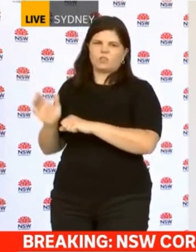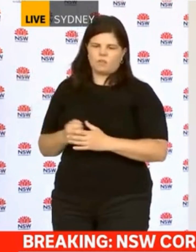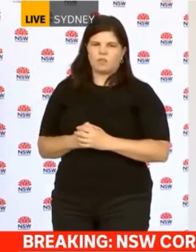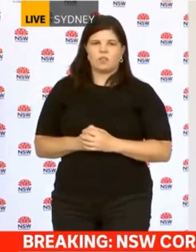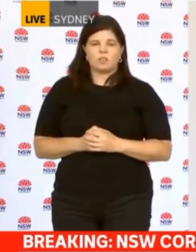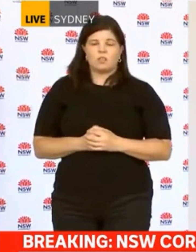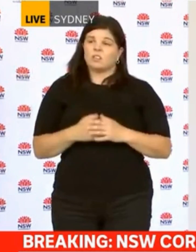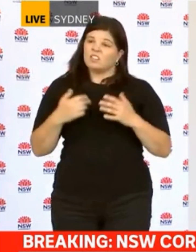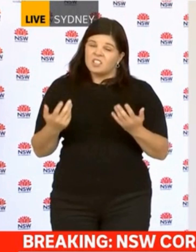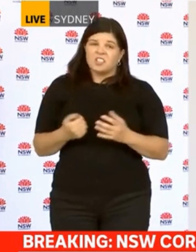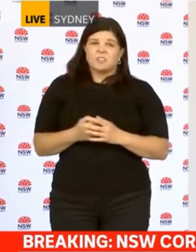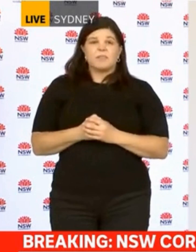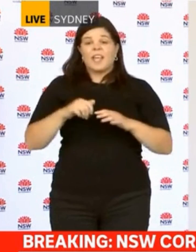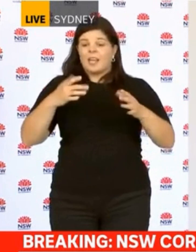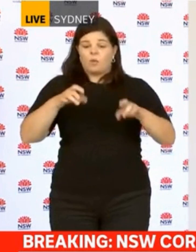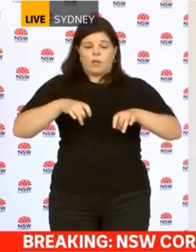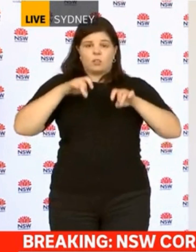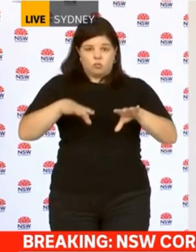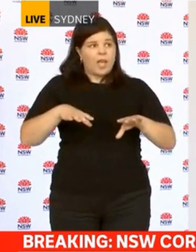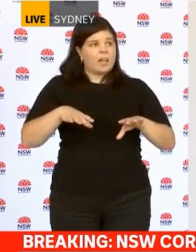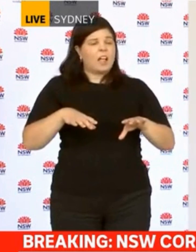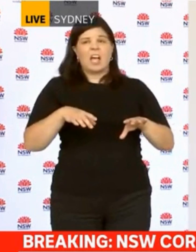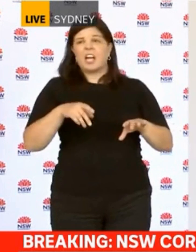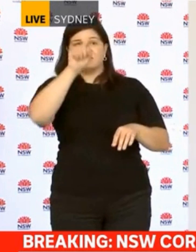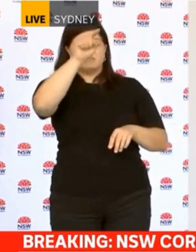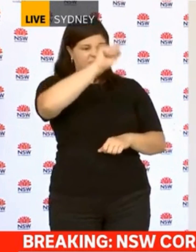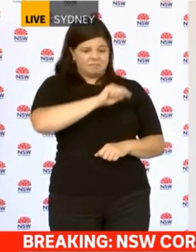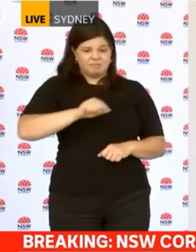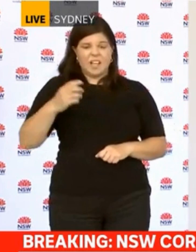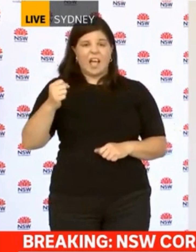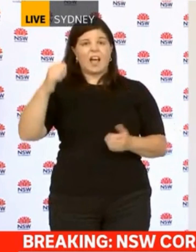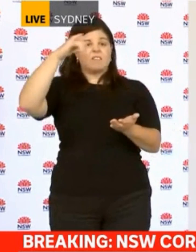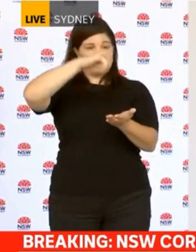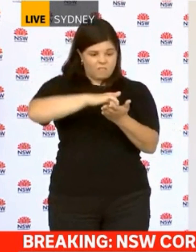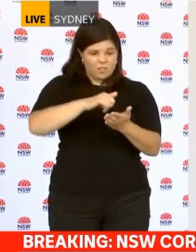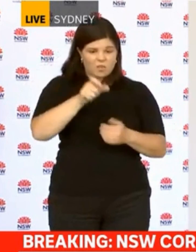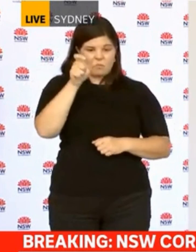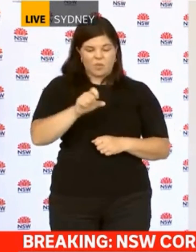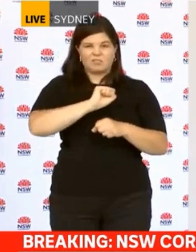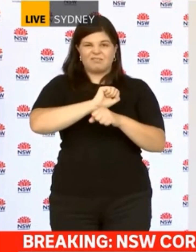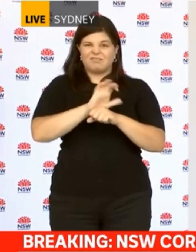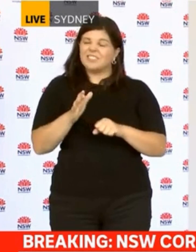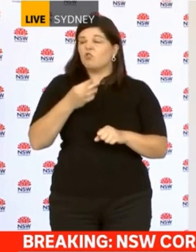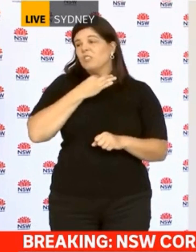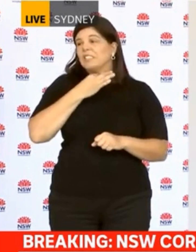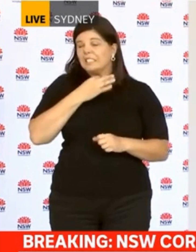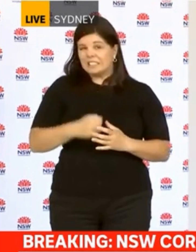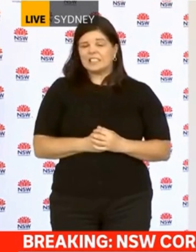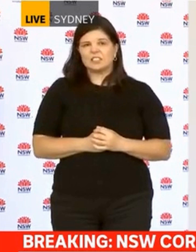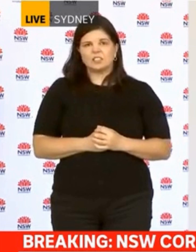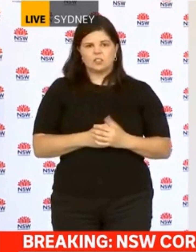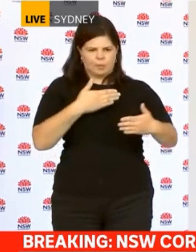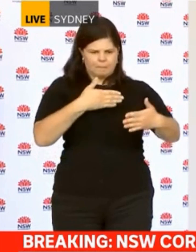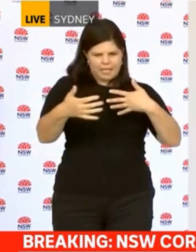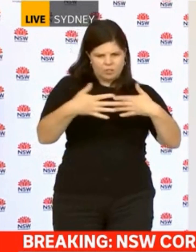every single case you have that's positive anywhere in Australia is a risk. And how you manage that risk, though, is the secret of